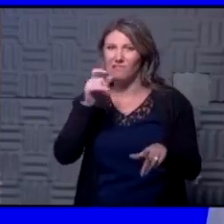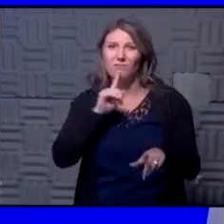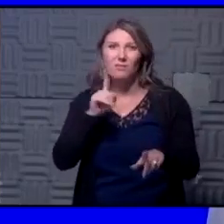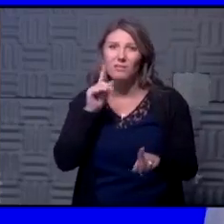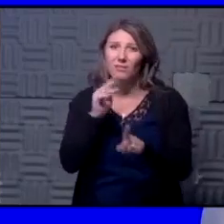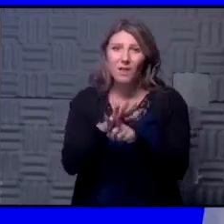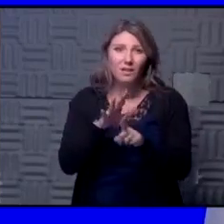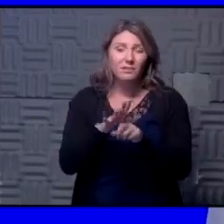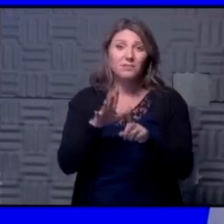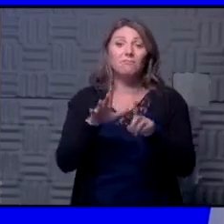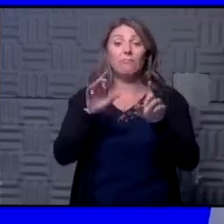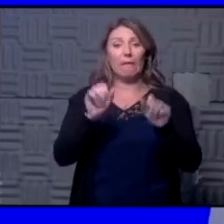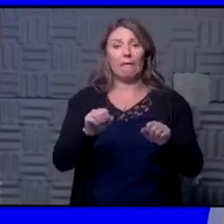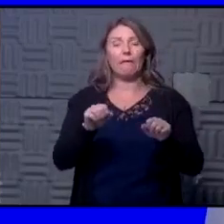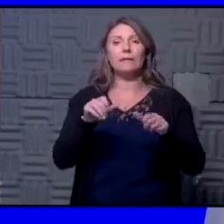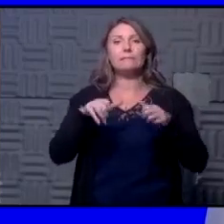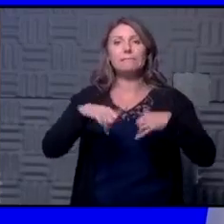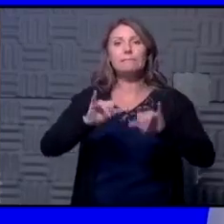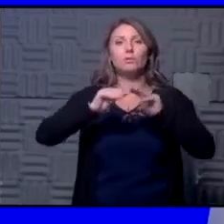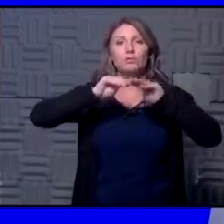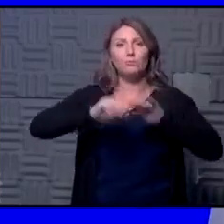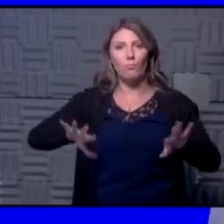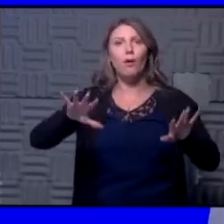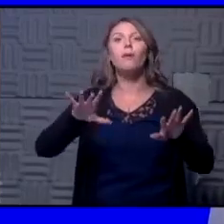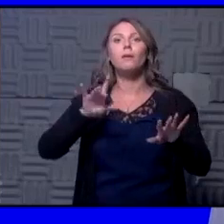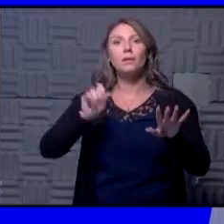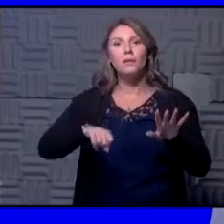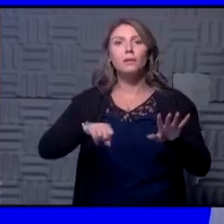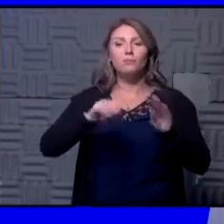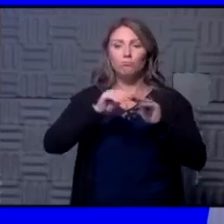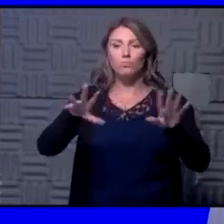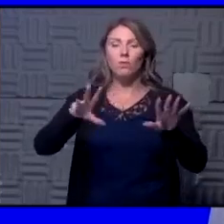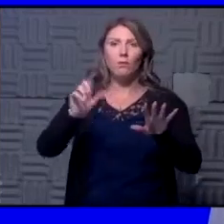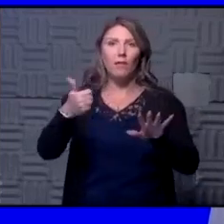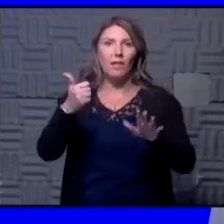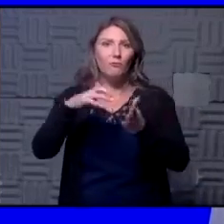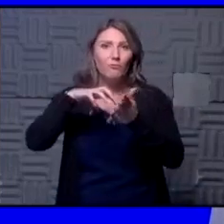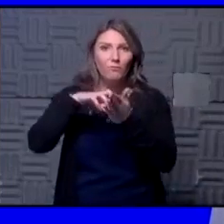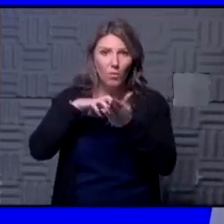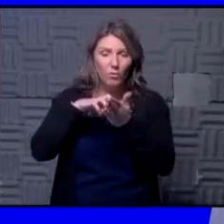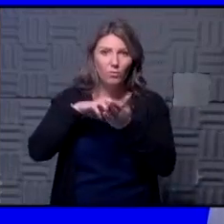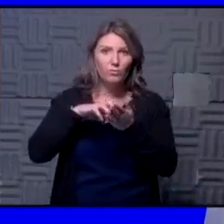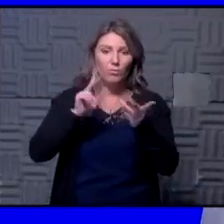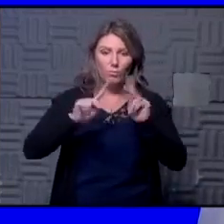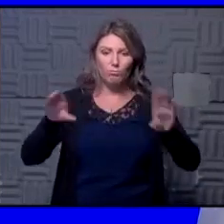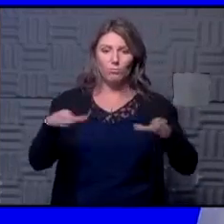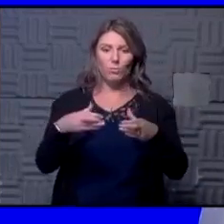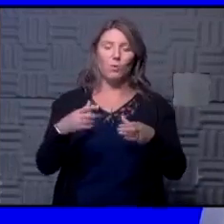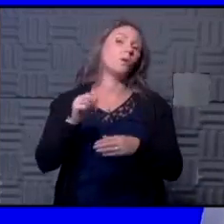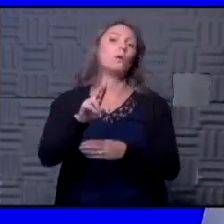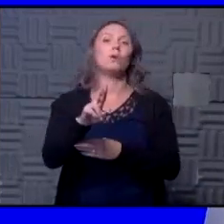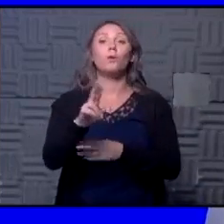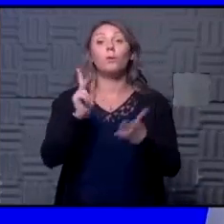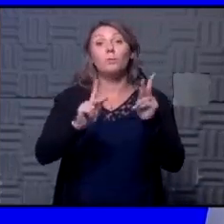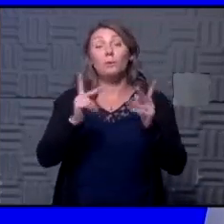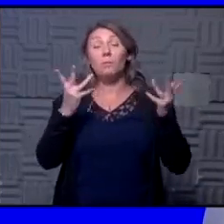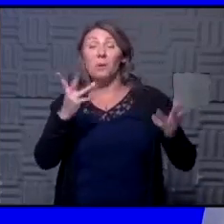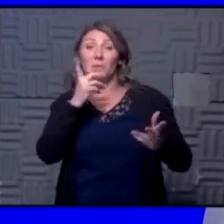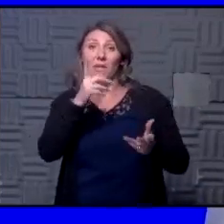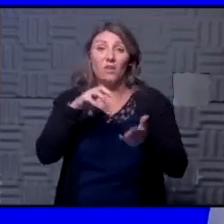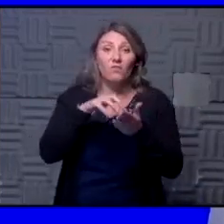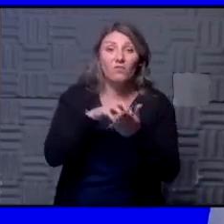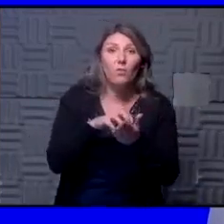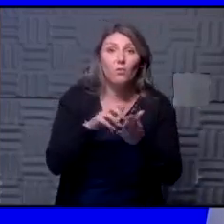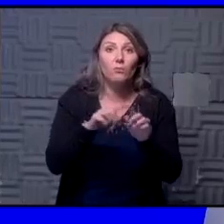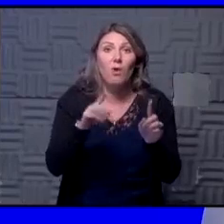affected by this they can still spread it so they can still spread it to other vulnerable populations or people who may not be too vulnerable